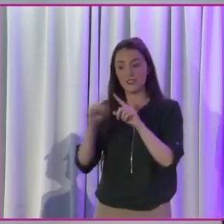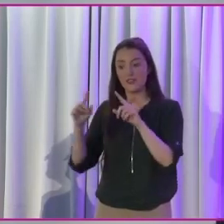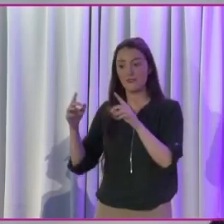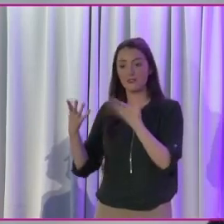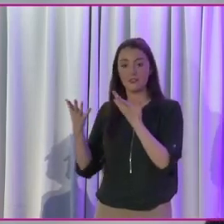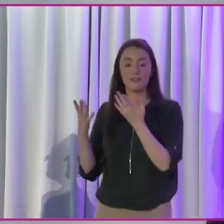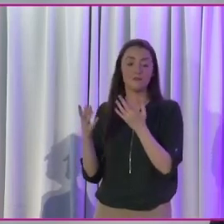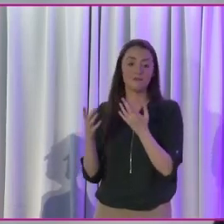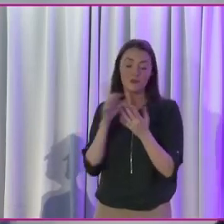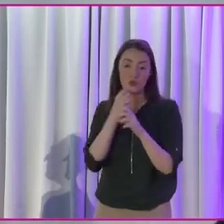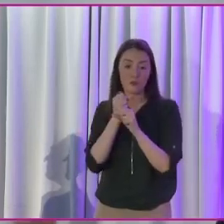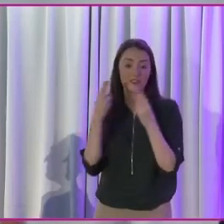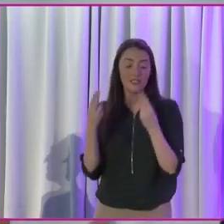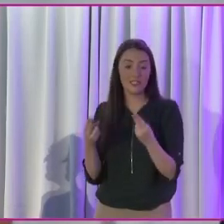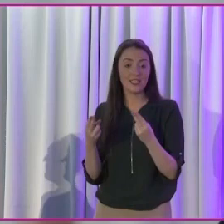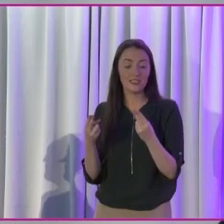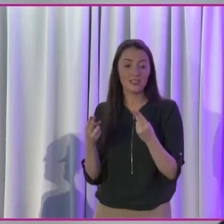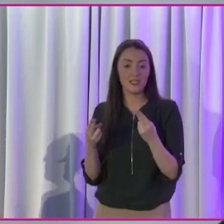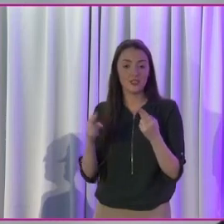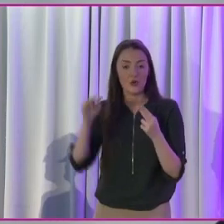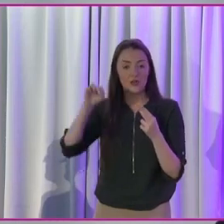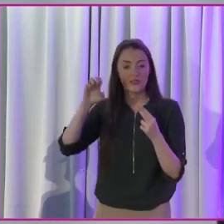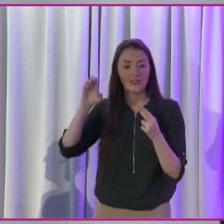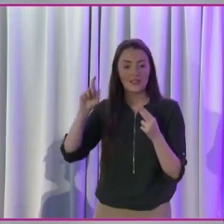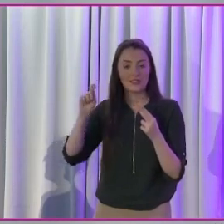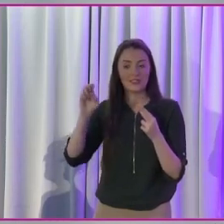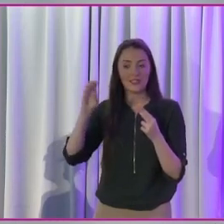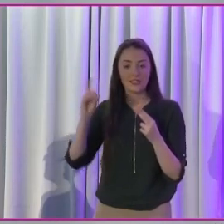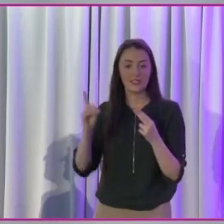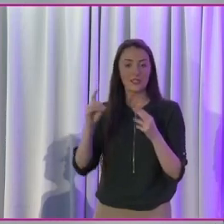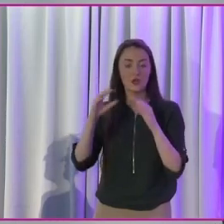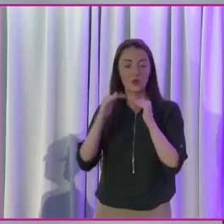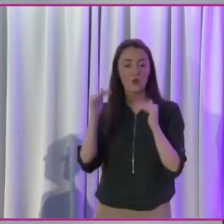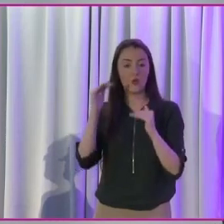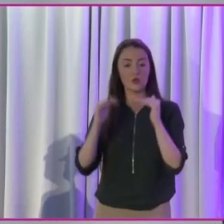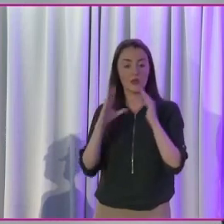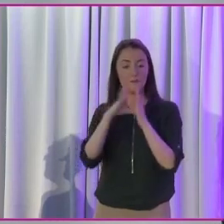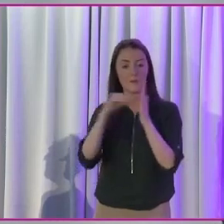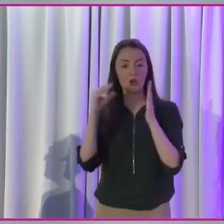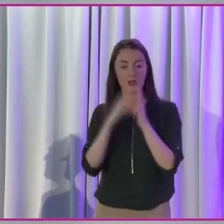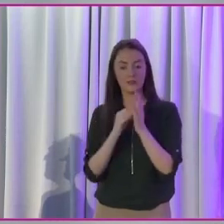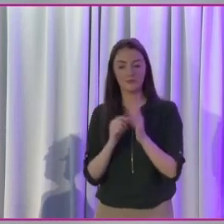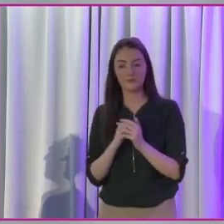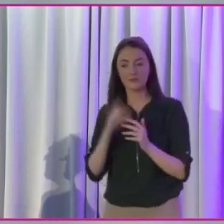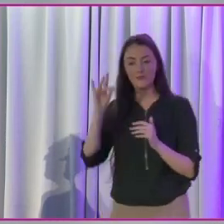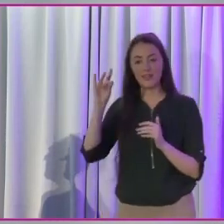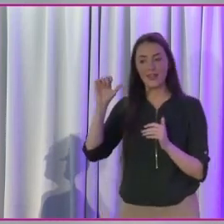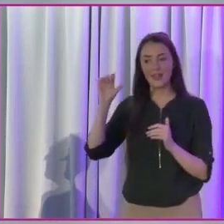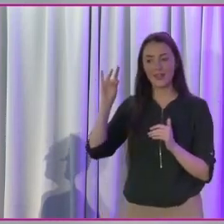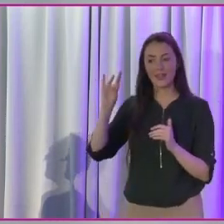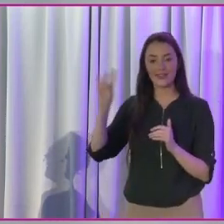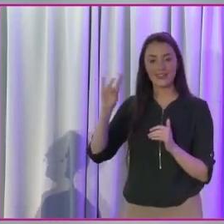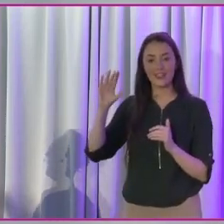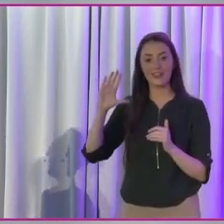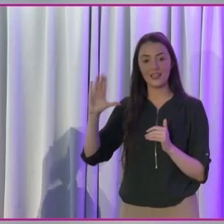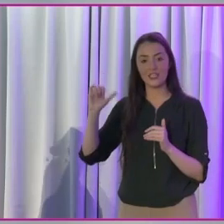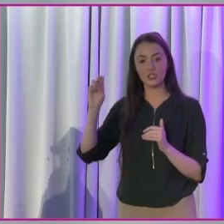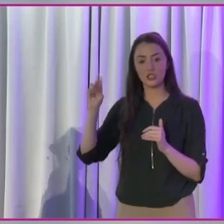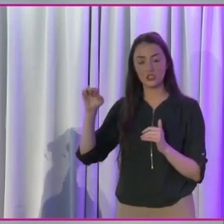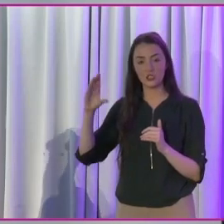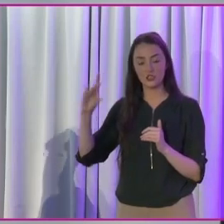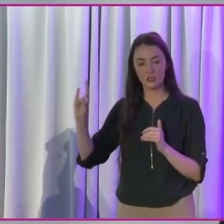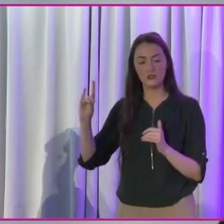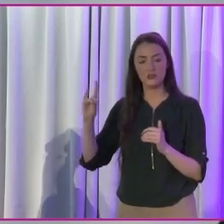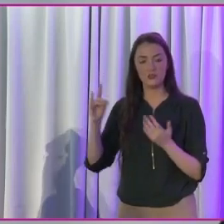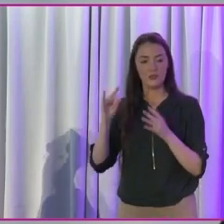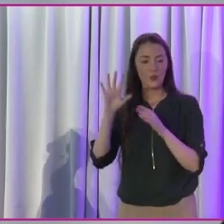about the need for that. So I think the nested quota model is really good. Geri will know, Kathleen Lynch, our former colleague, used to say when she was asked about quotas, why would she